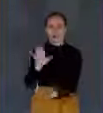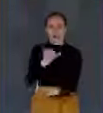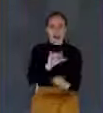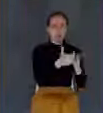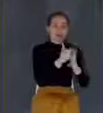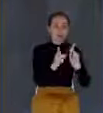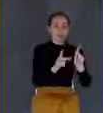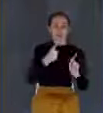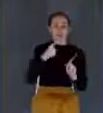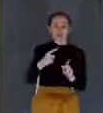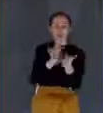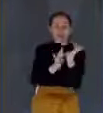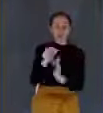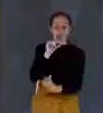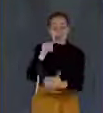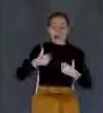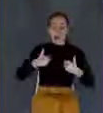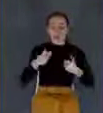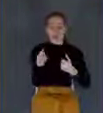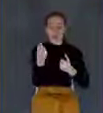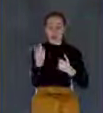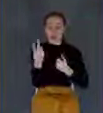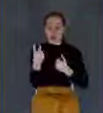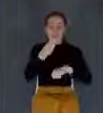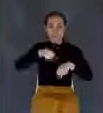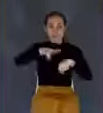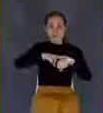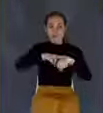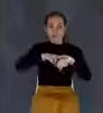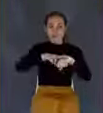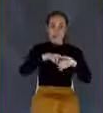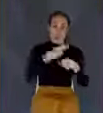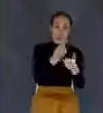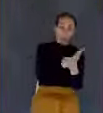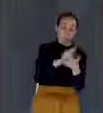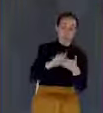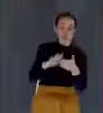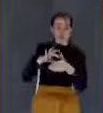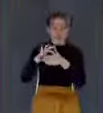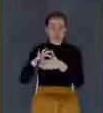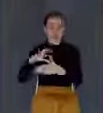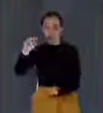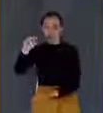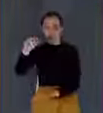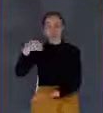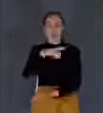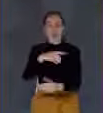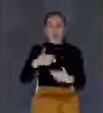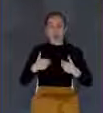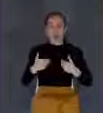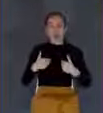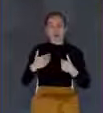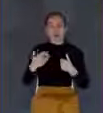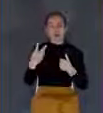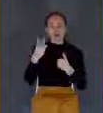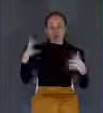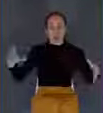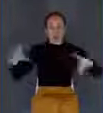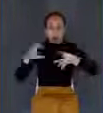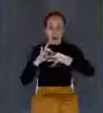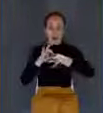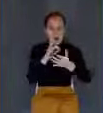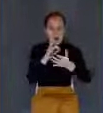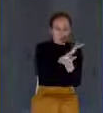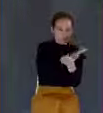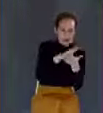and a human nature. He only had one nature, and it was a mixture of the human and the divine. This was taught by a man by the name of